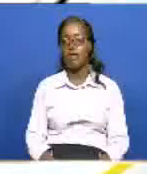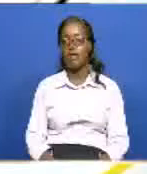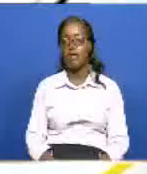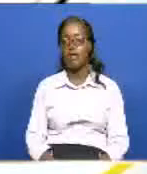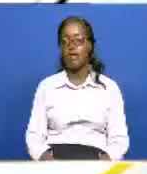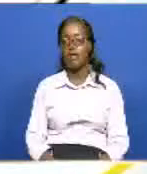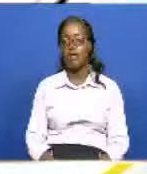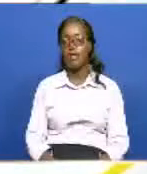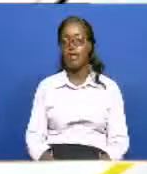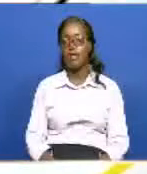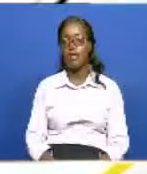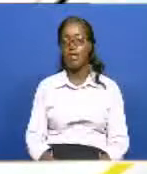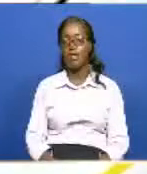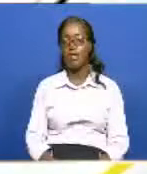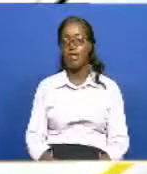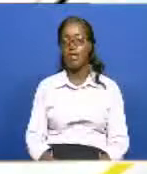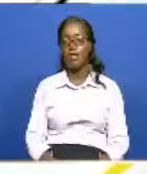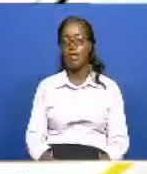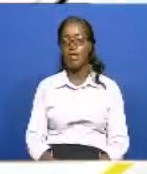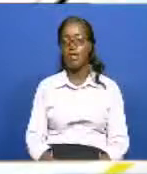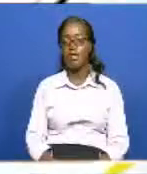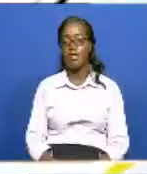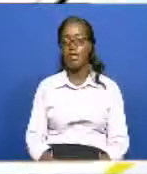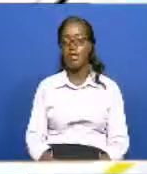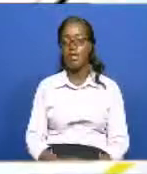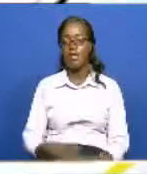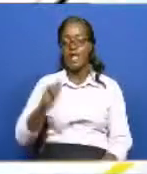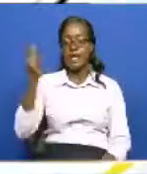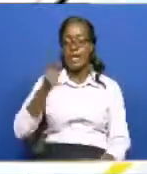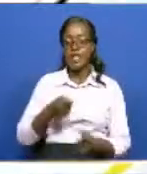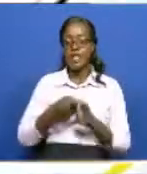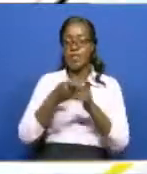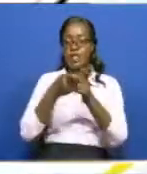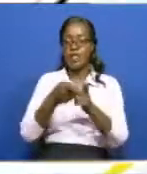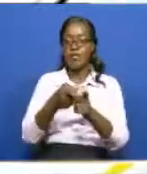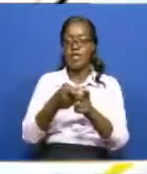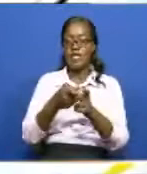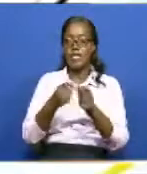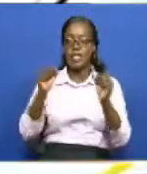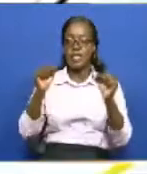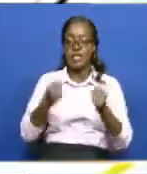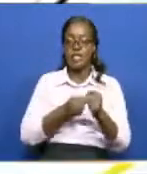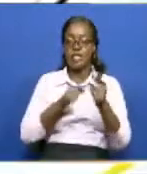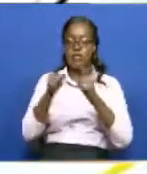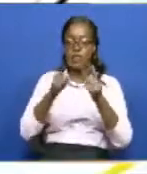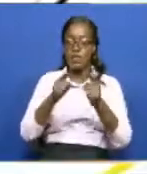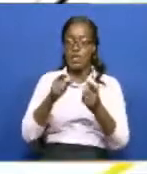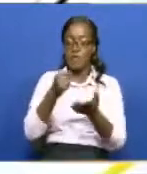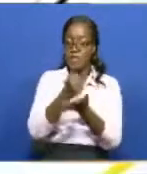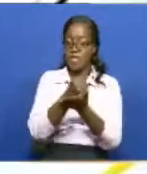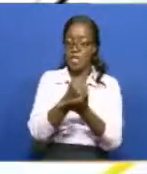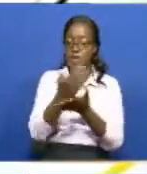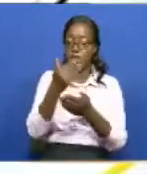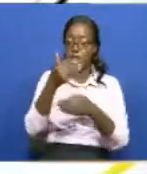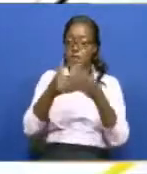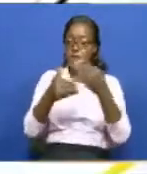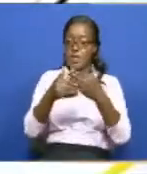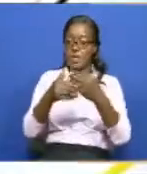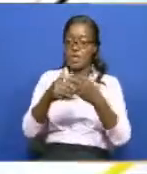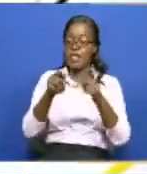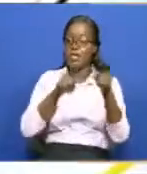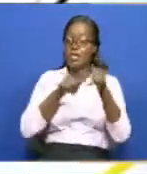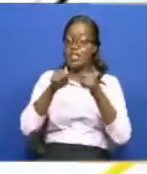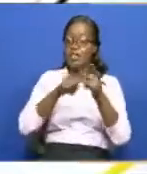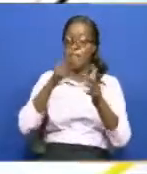Now on to matters of tourism. Kenya has been awarded the Safer Tourism Seal by rebuilding travel in